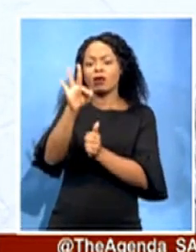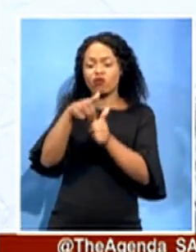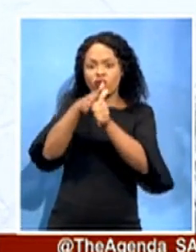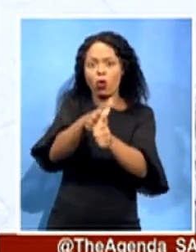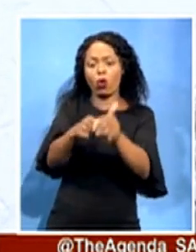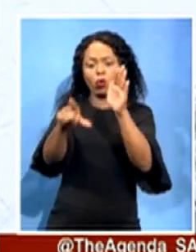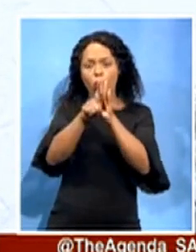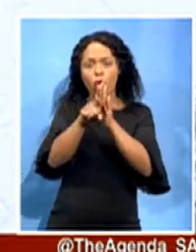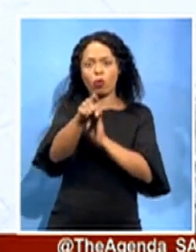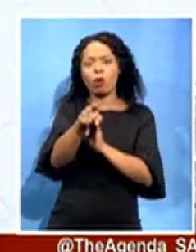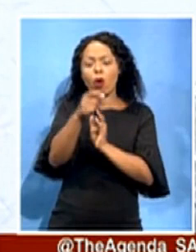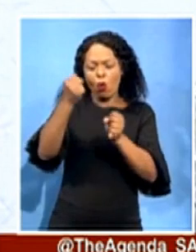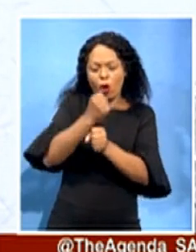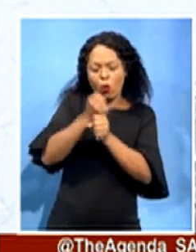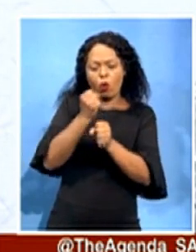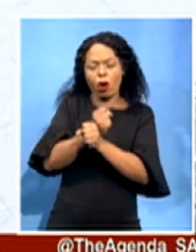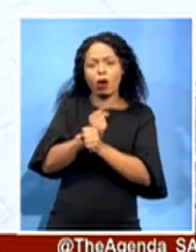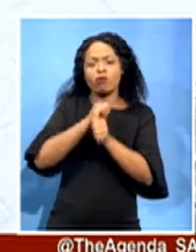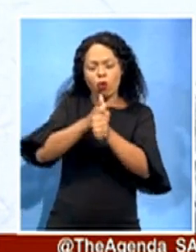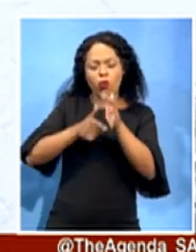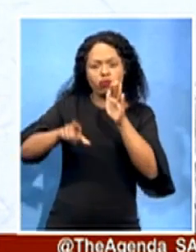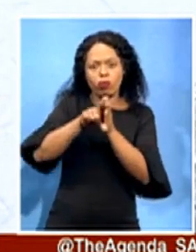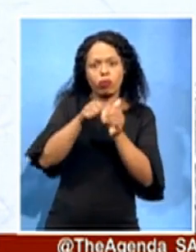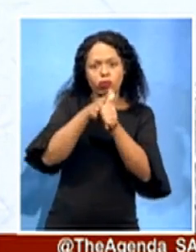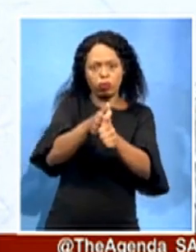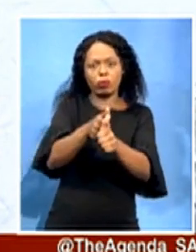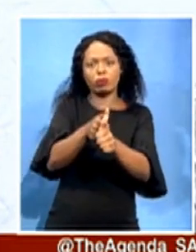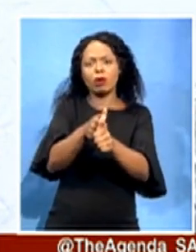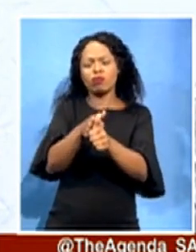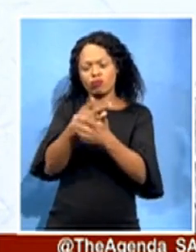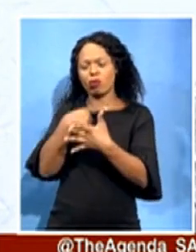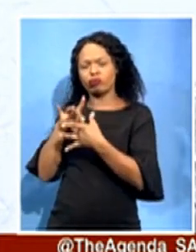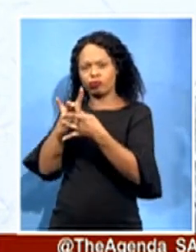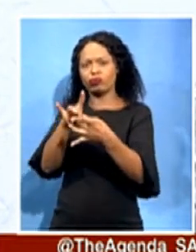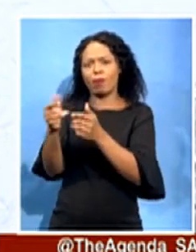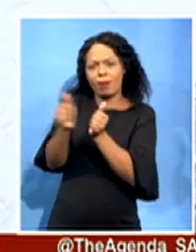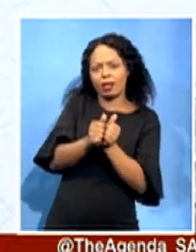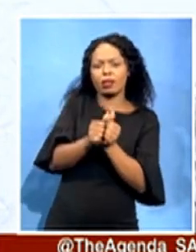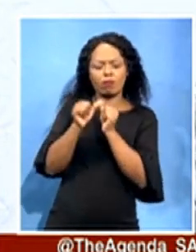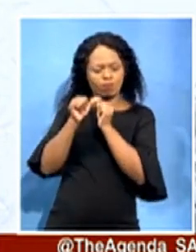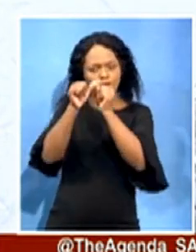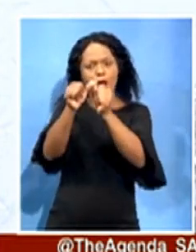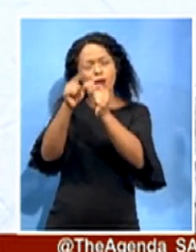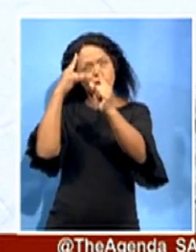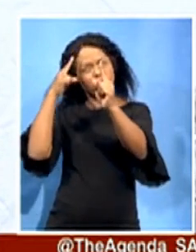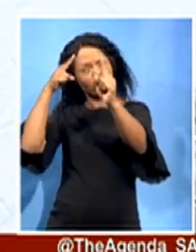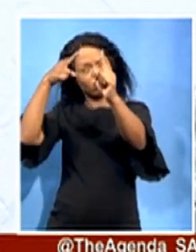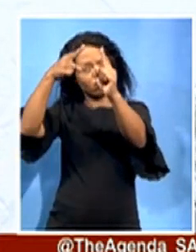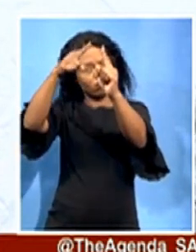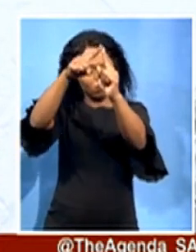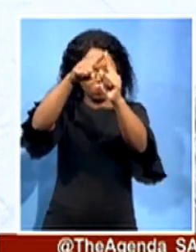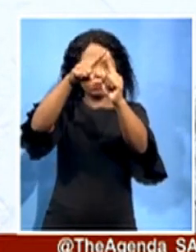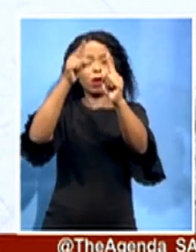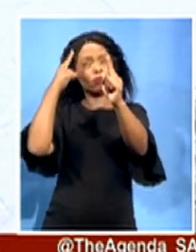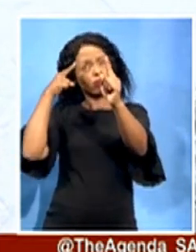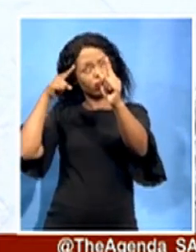reliable partner in me. We will weather the storm together and we shall always, and we shall, as we always do, be vindicated